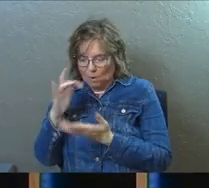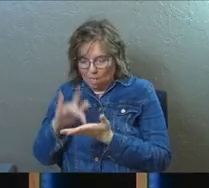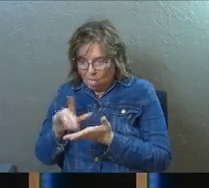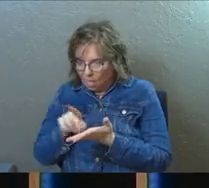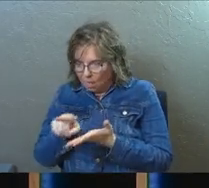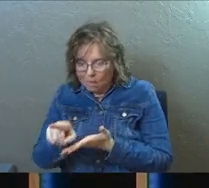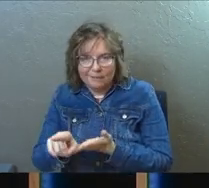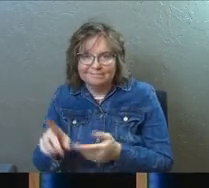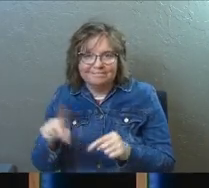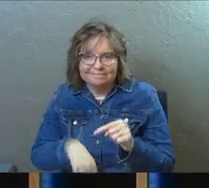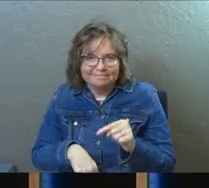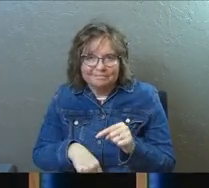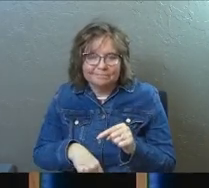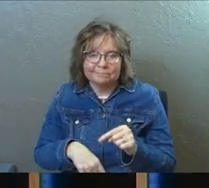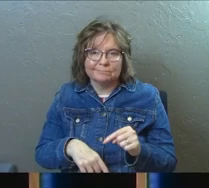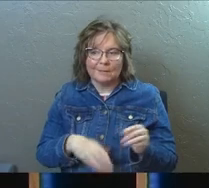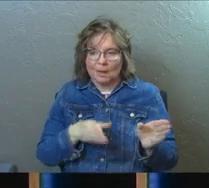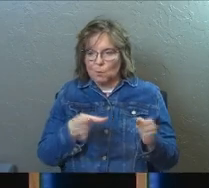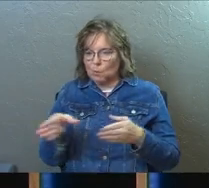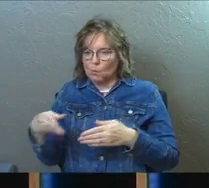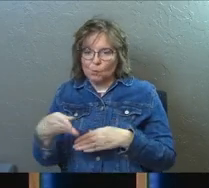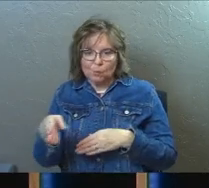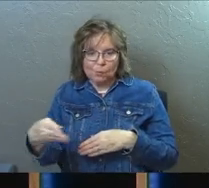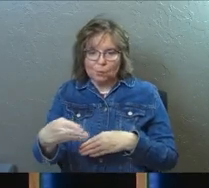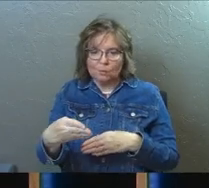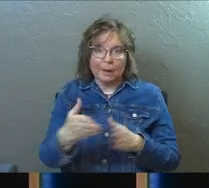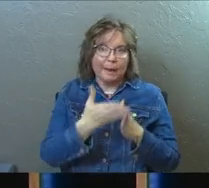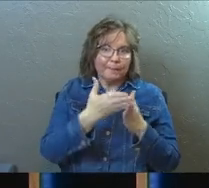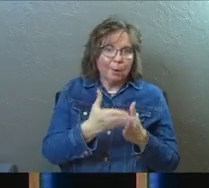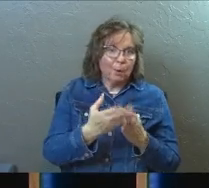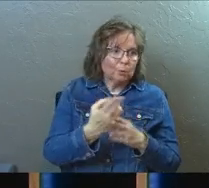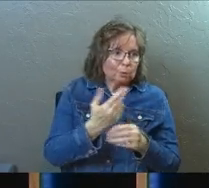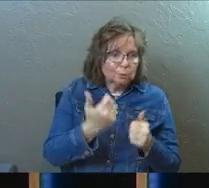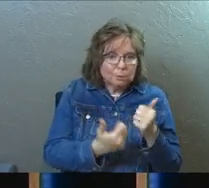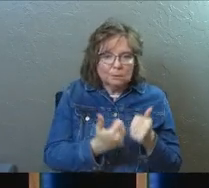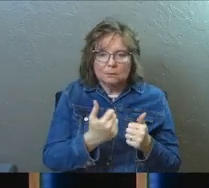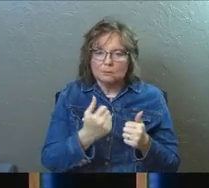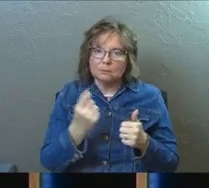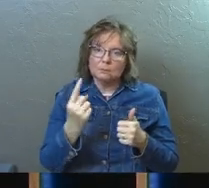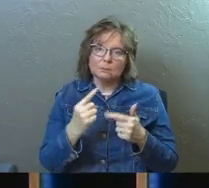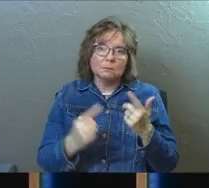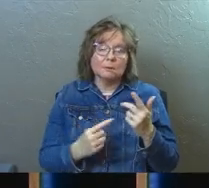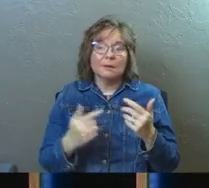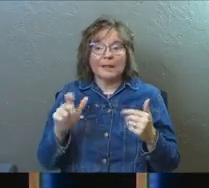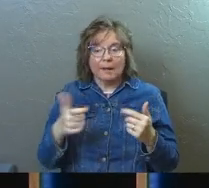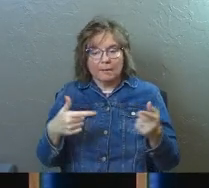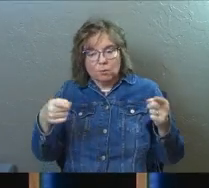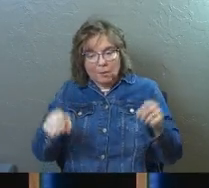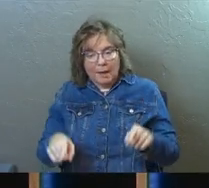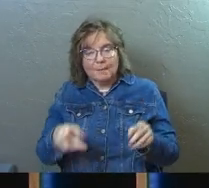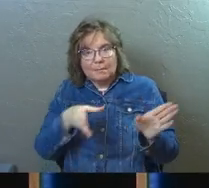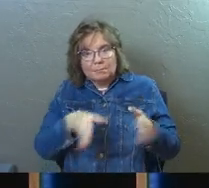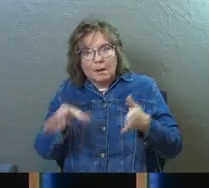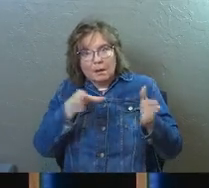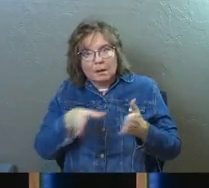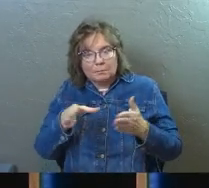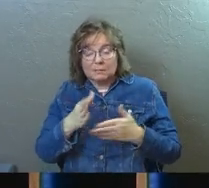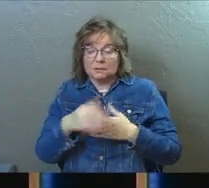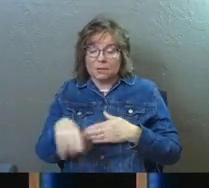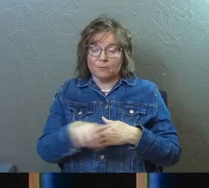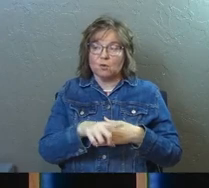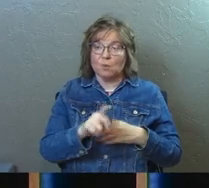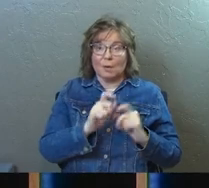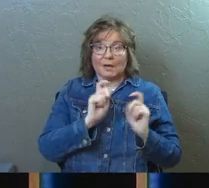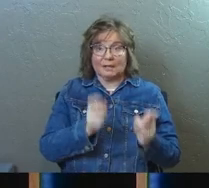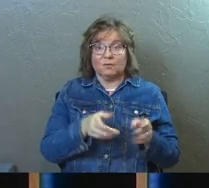world are we going to go, and what's our route going to be, and what kind of boats are we going to take? And all that kind of stuff had to happen in there, and some of you